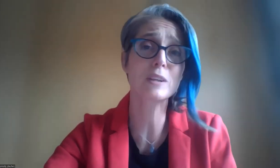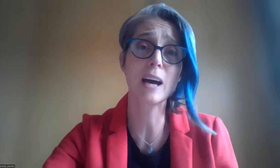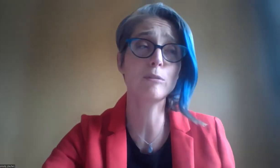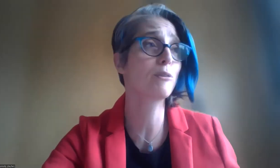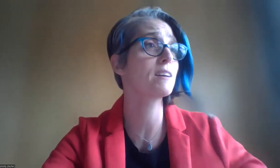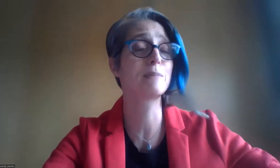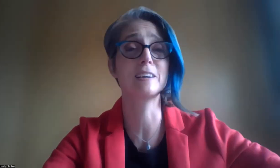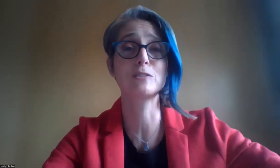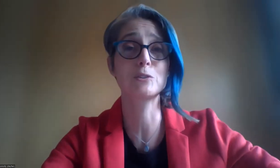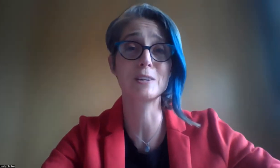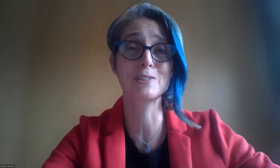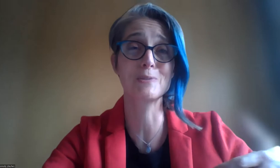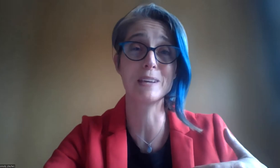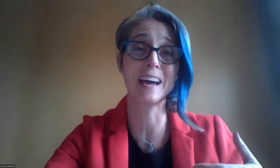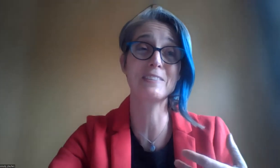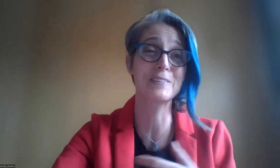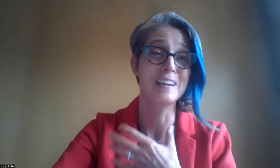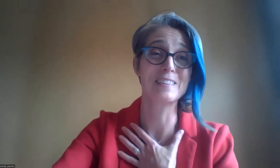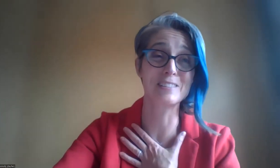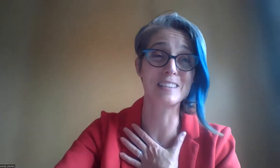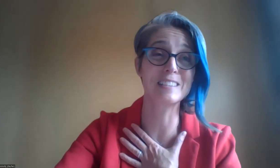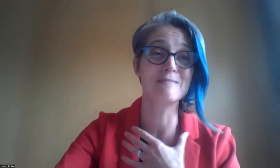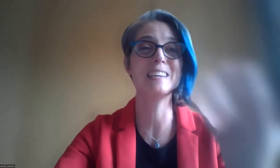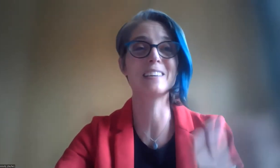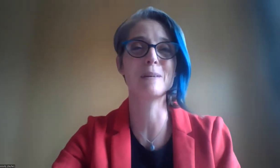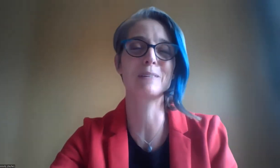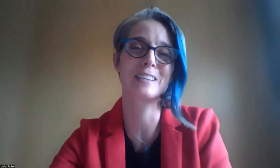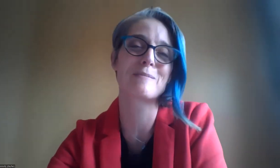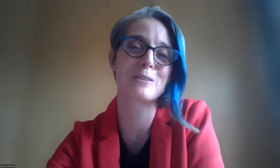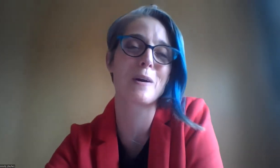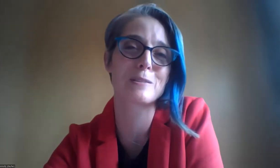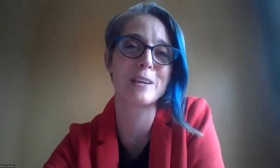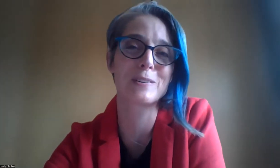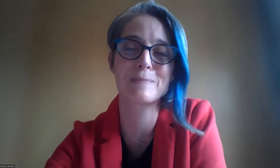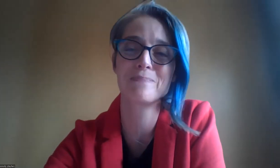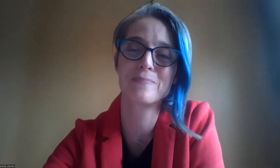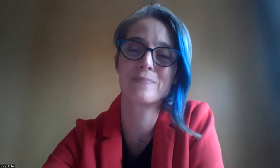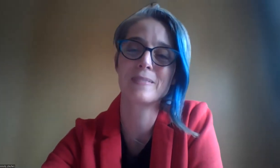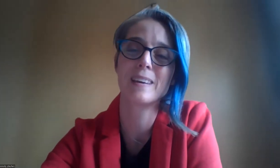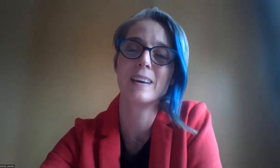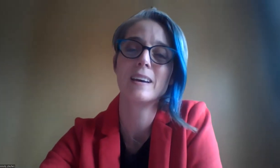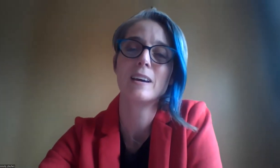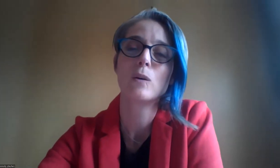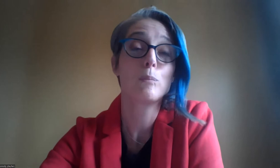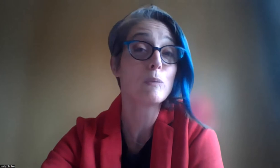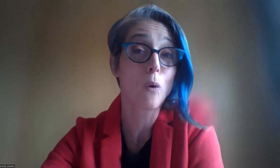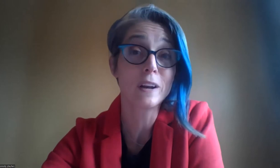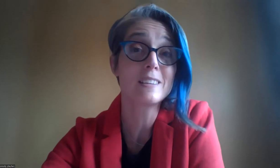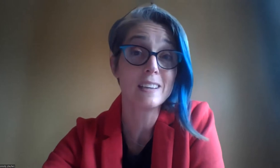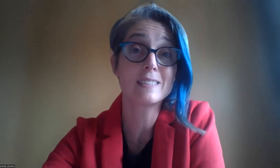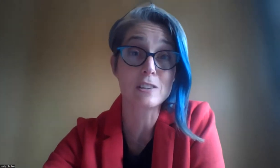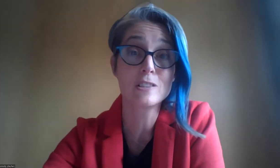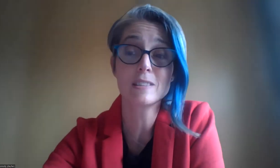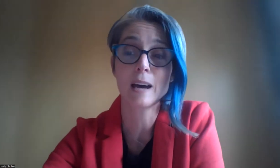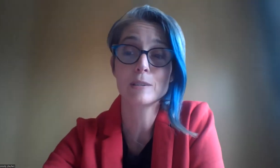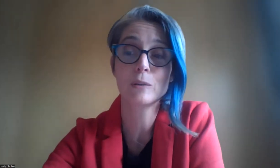That's really helpful for us because those questions will be gathered they're sent to me and I'm able to give them to our speakers. We'll be recording